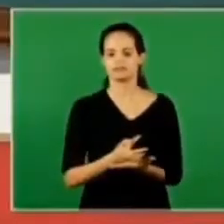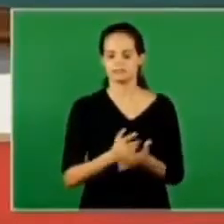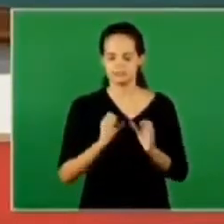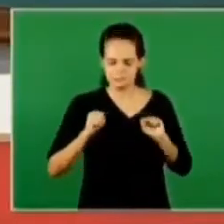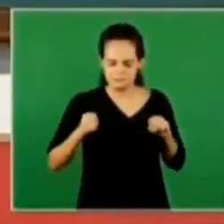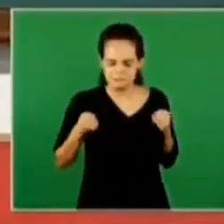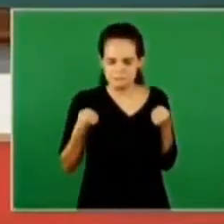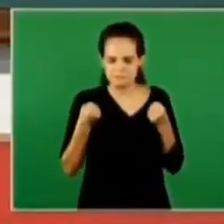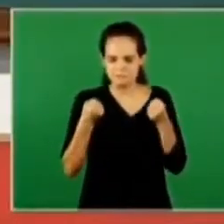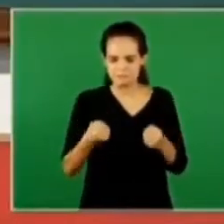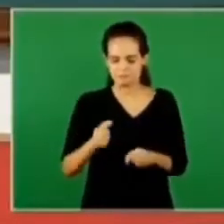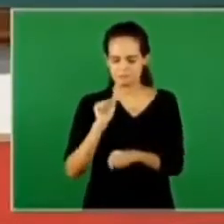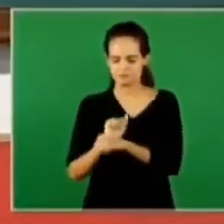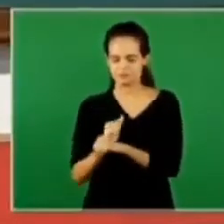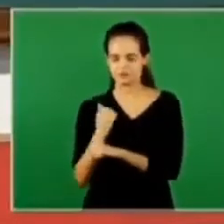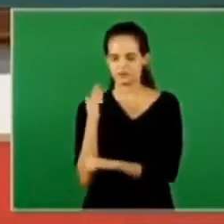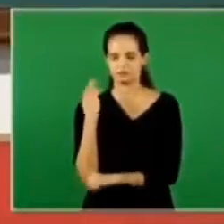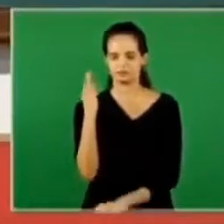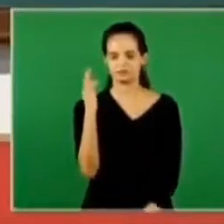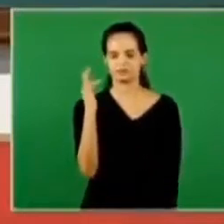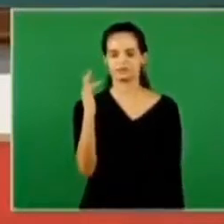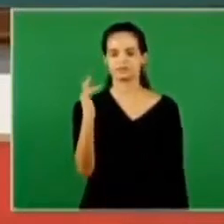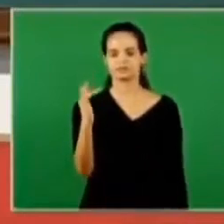to strengthen the hope